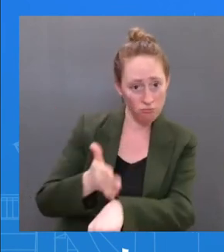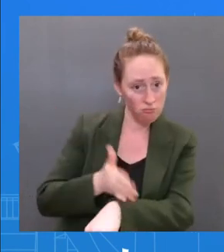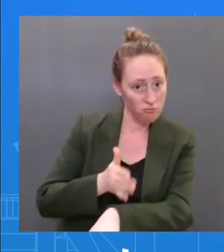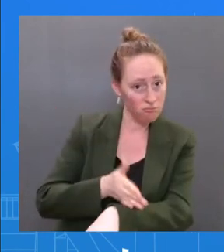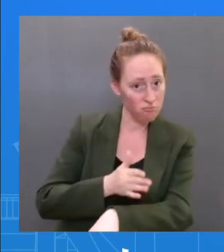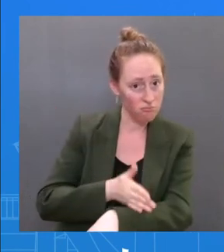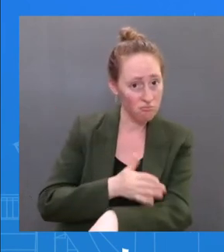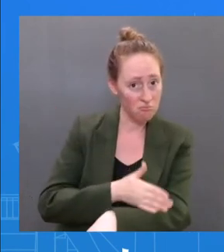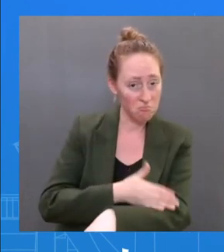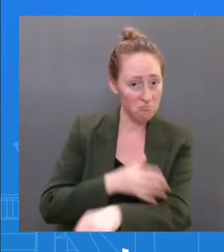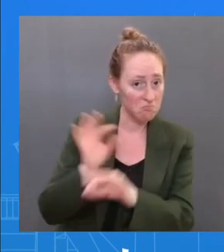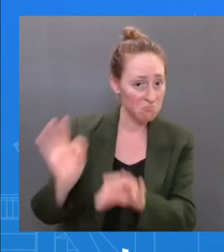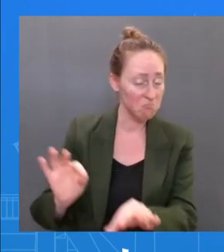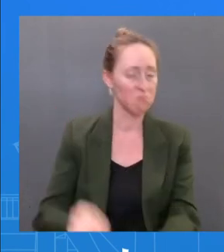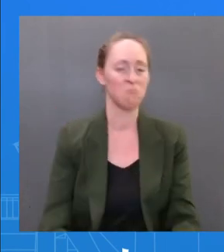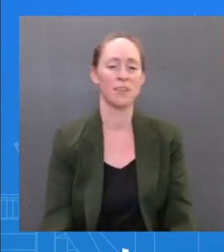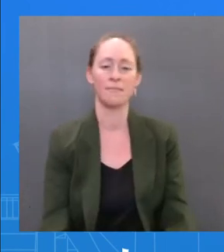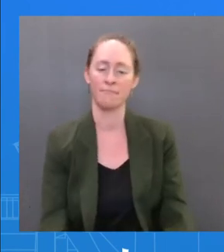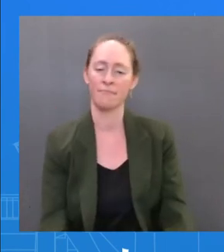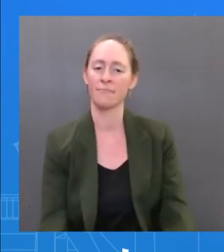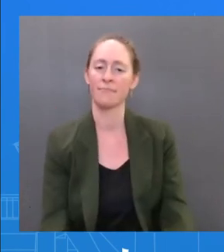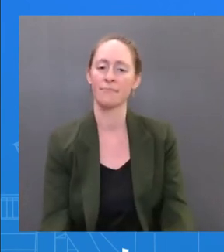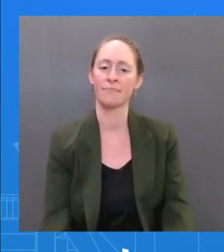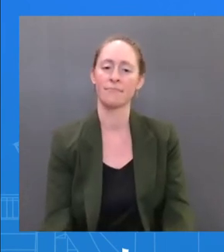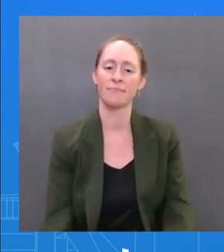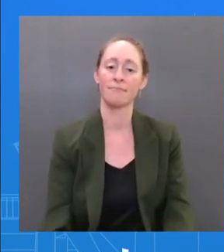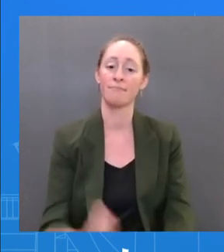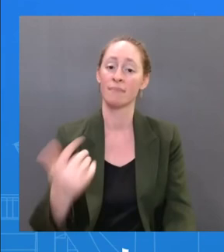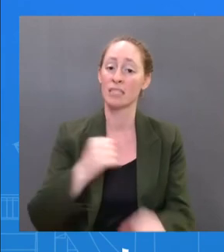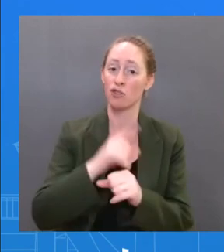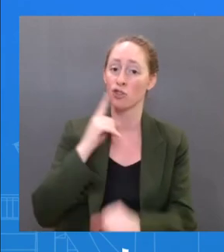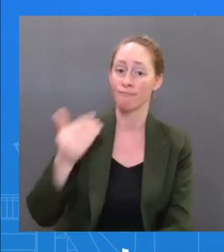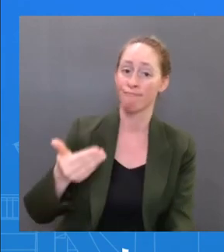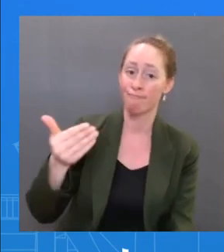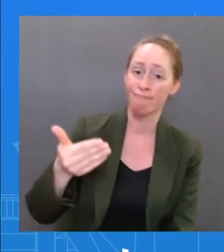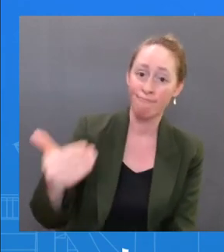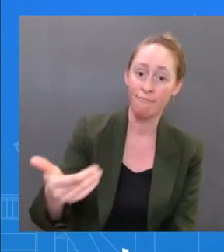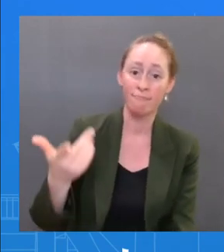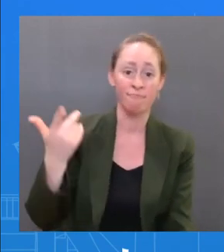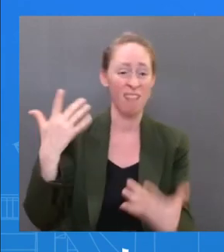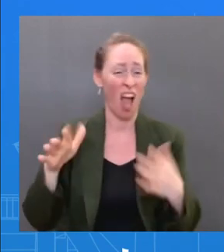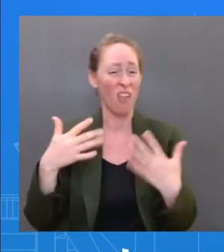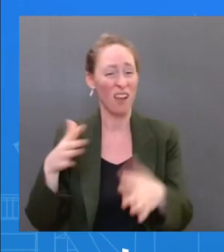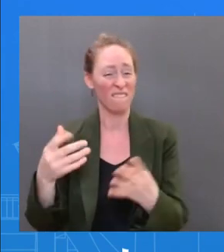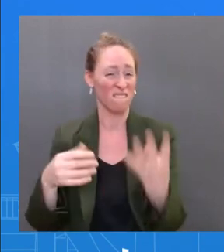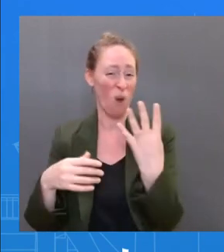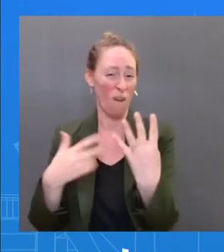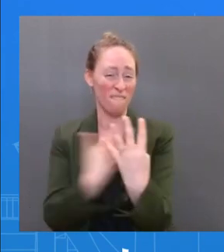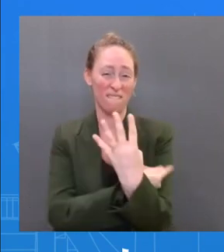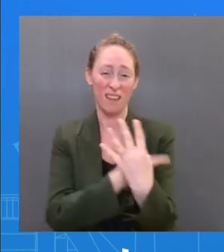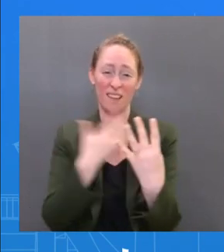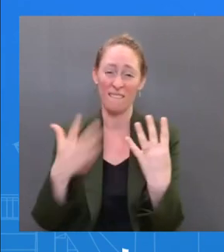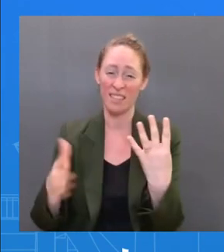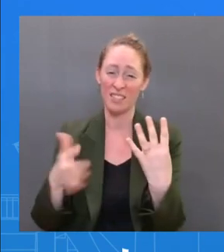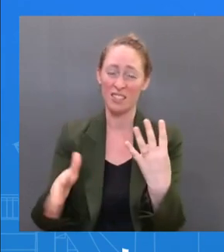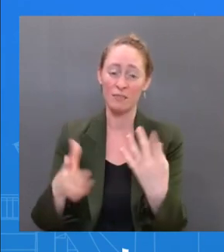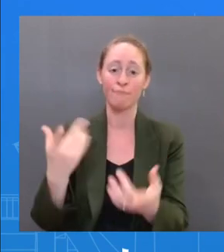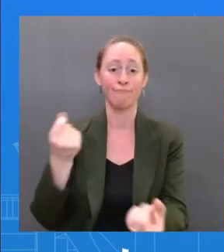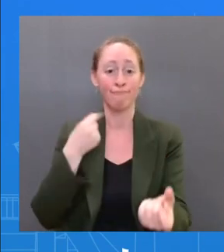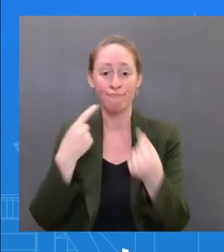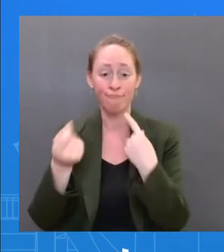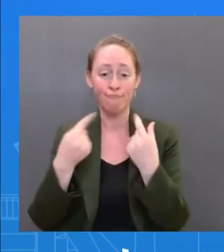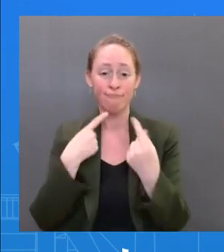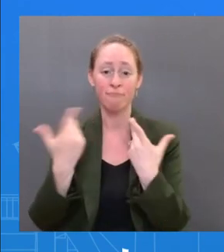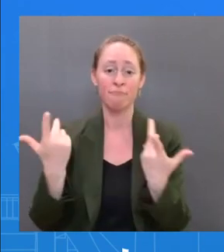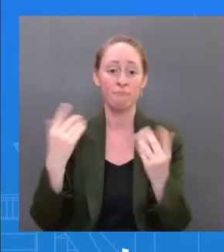uh, he is vaccinated, boosted, getting treated. I don't think there's been any discussion of whether the protocols need any kind of change. All right, two more in there.